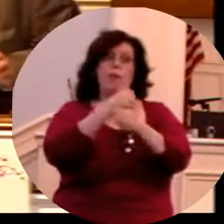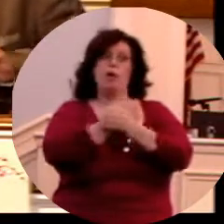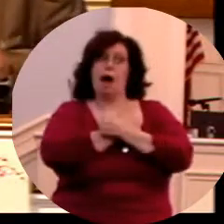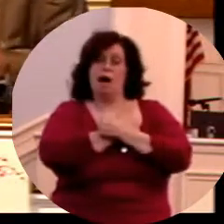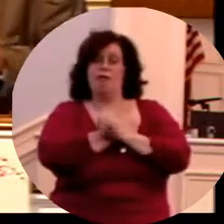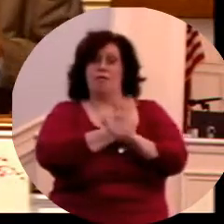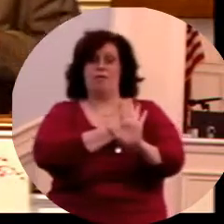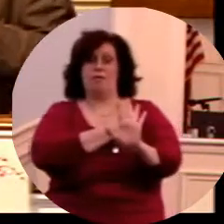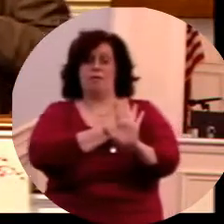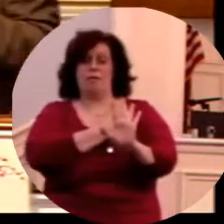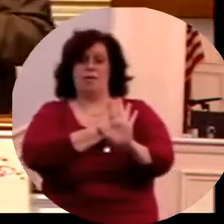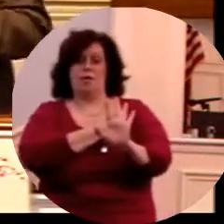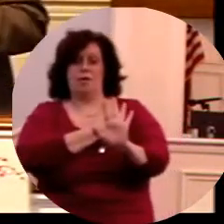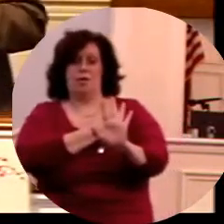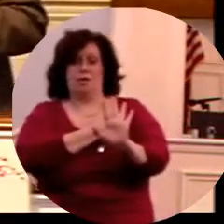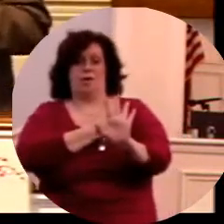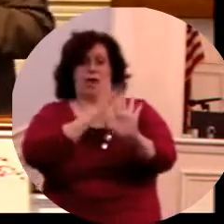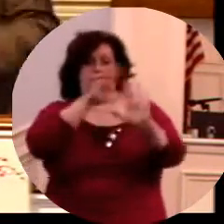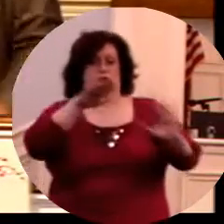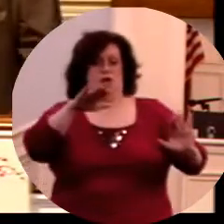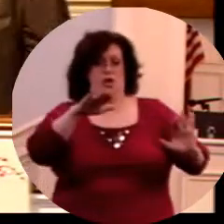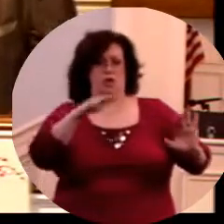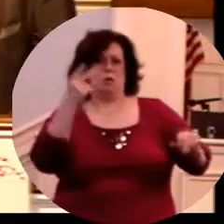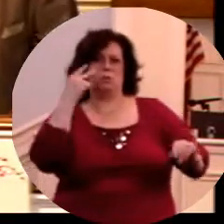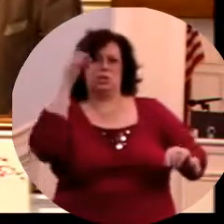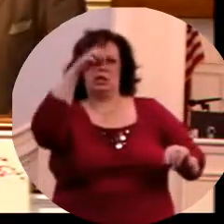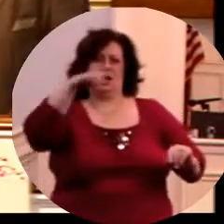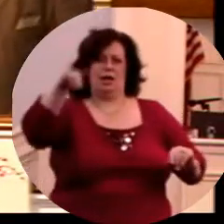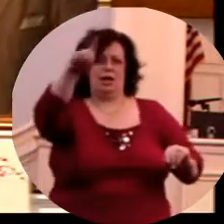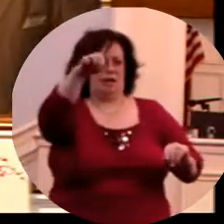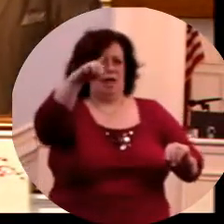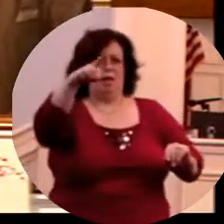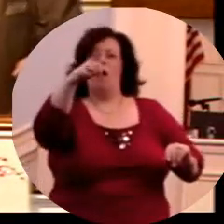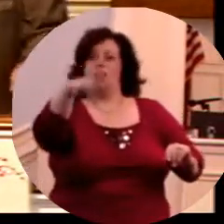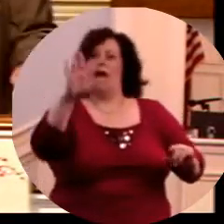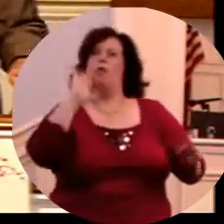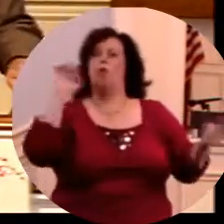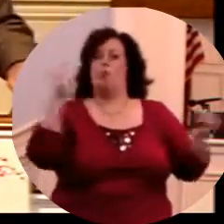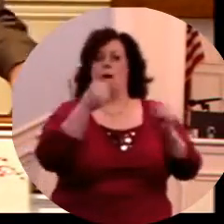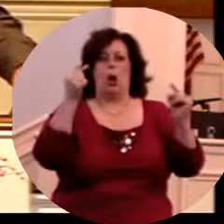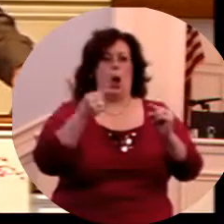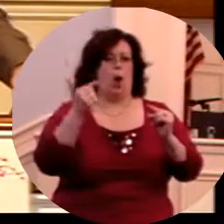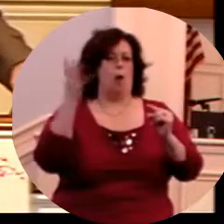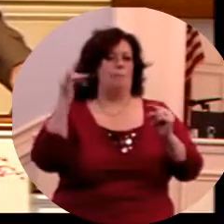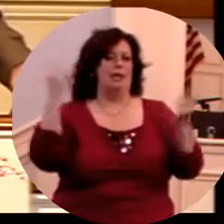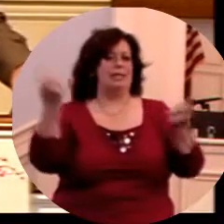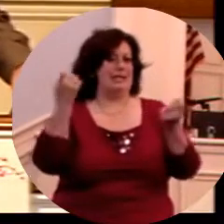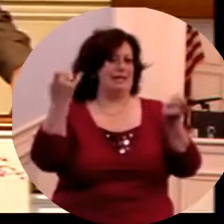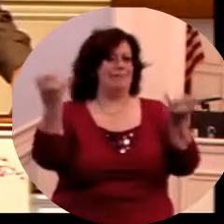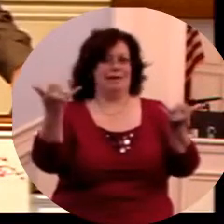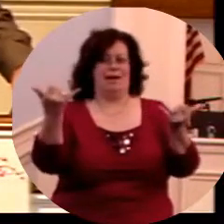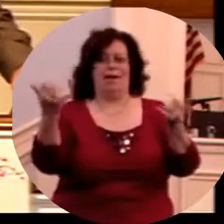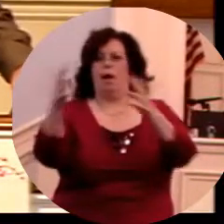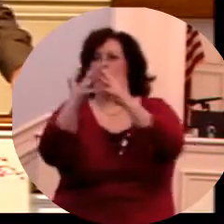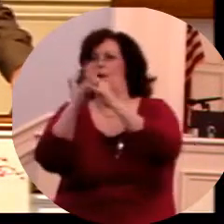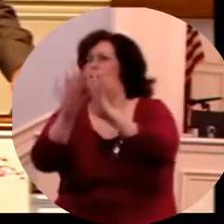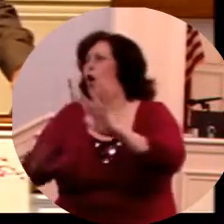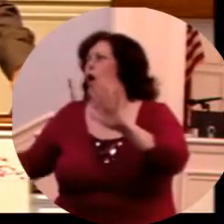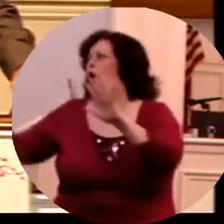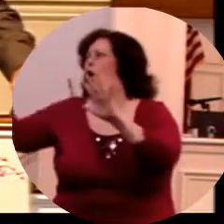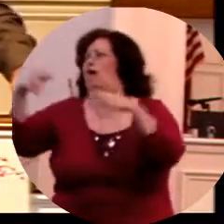today are looking at children, children today are the ones that are paying a price for the sin of America.